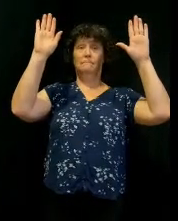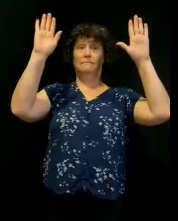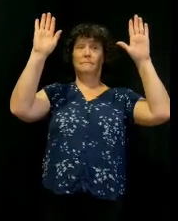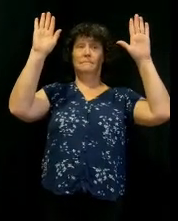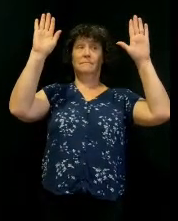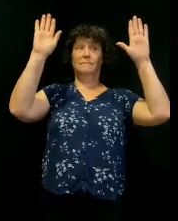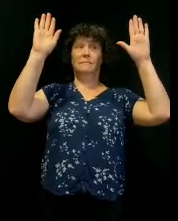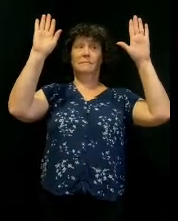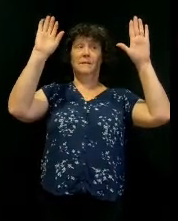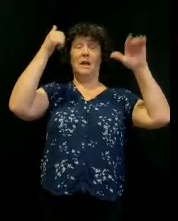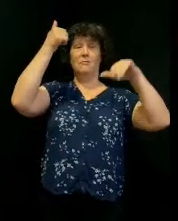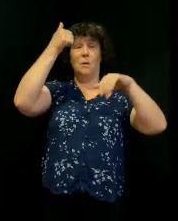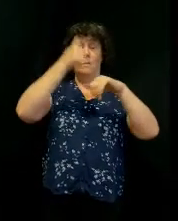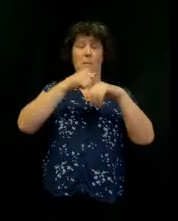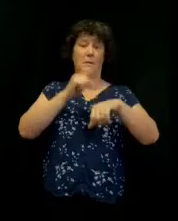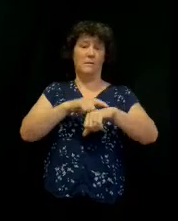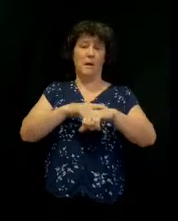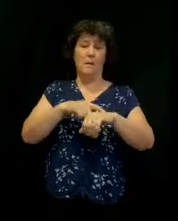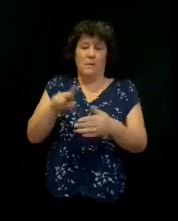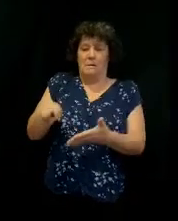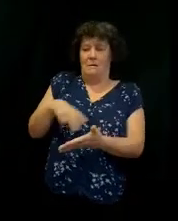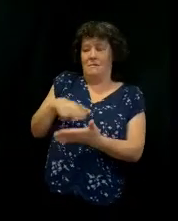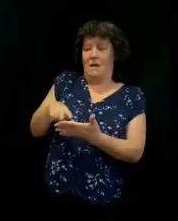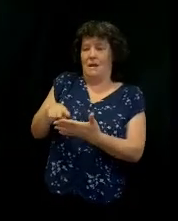I can remember the time. I danced for the first time.